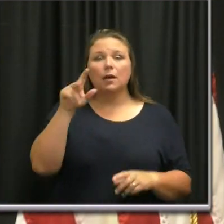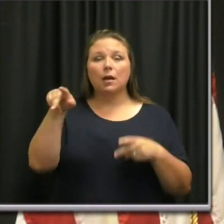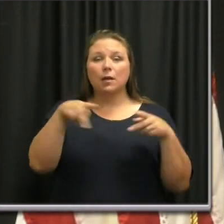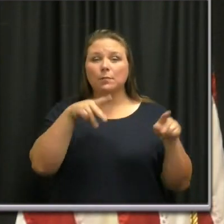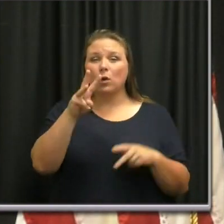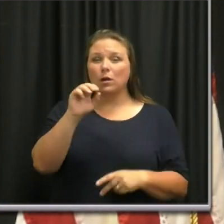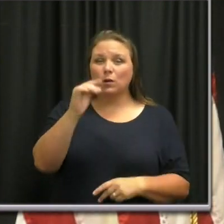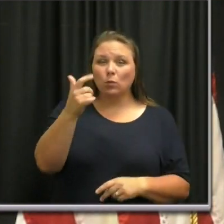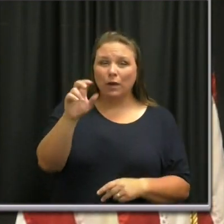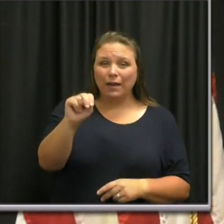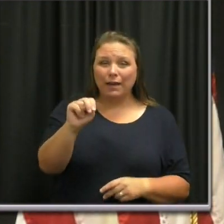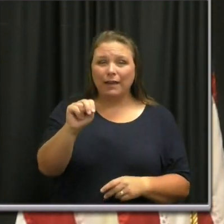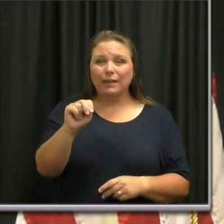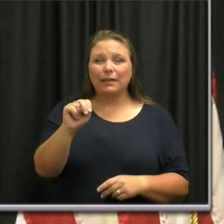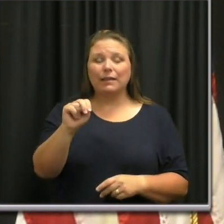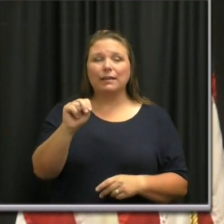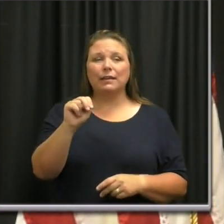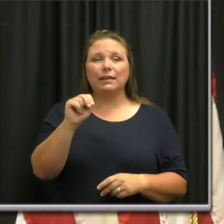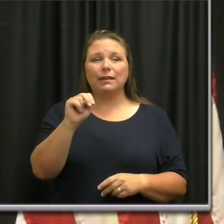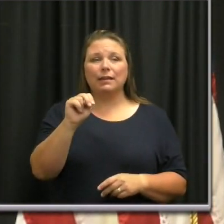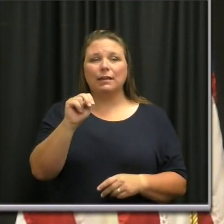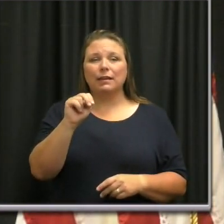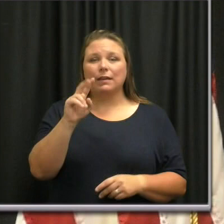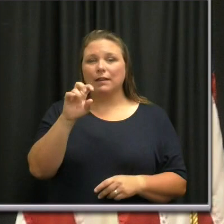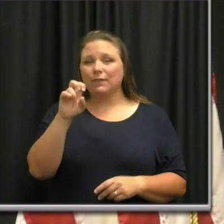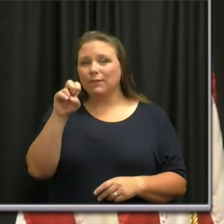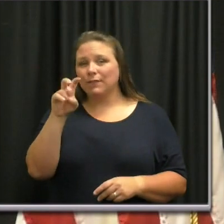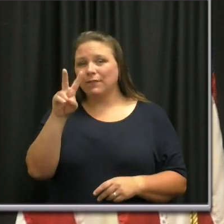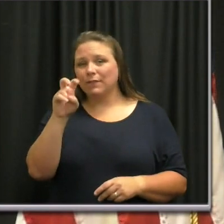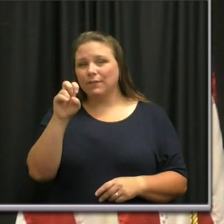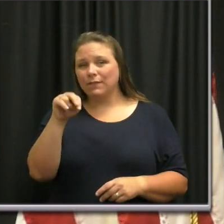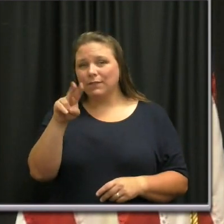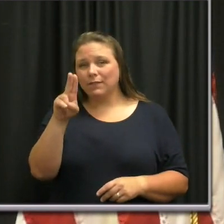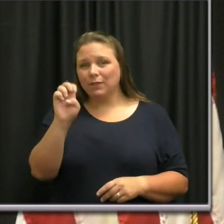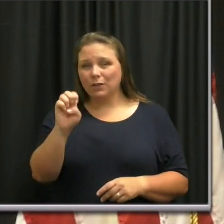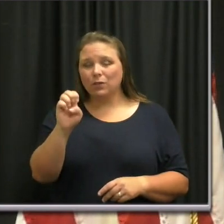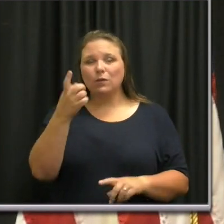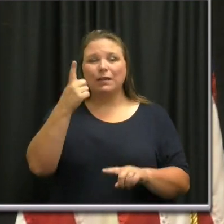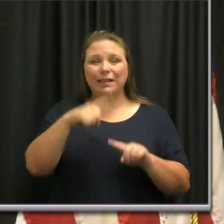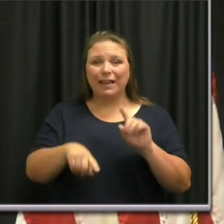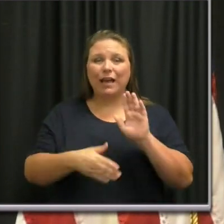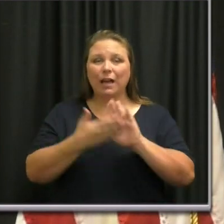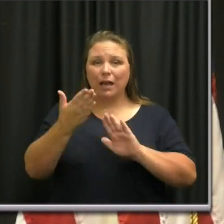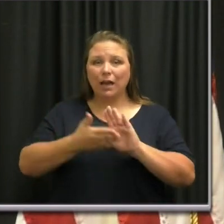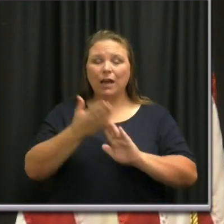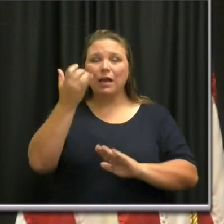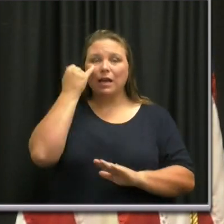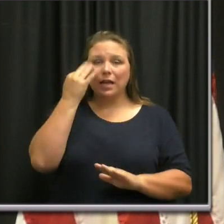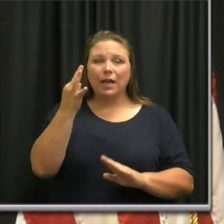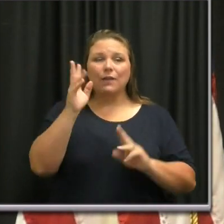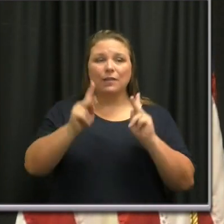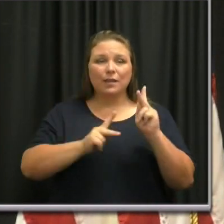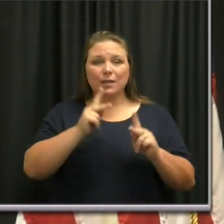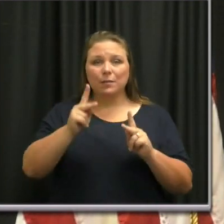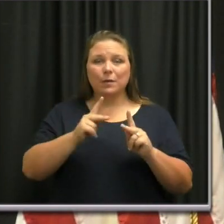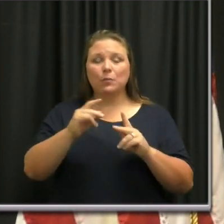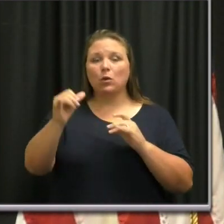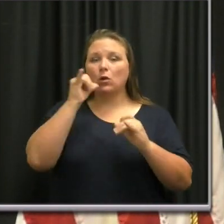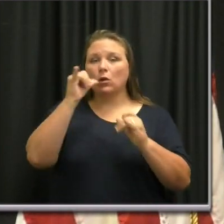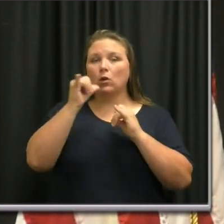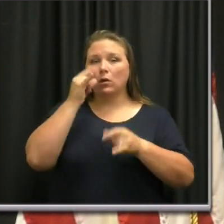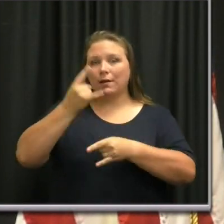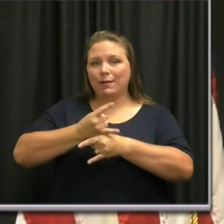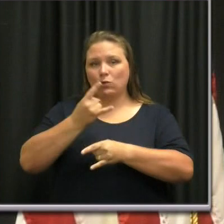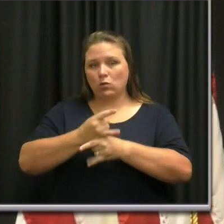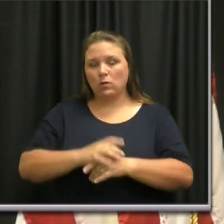wagons, transportainment, uh, venues are not allowed to operate if the patrons are consuming alcohol.